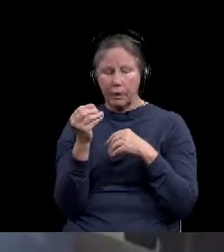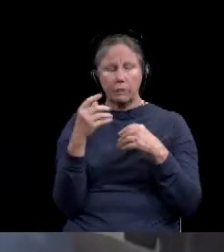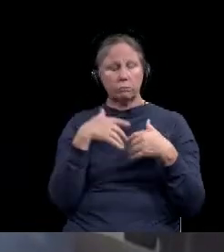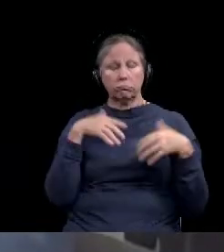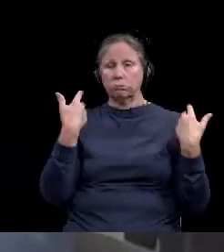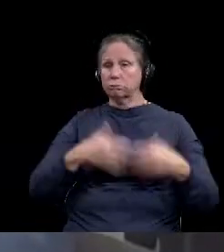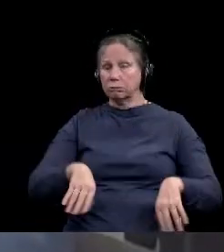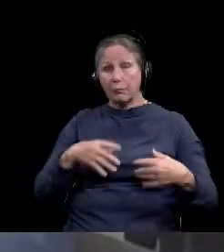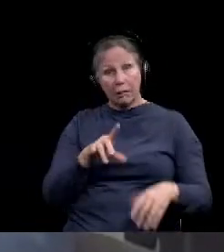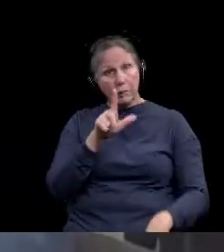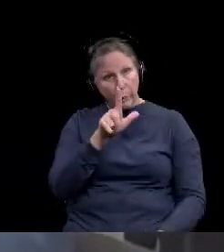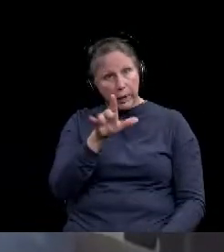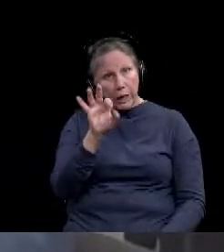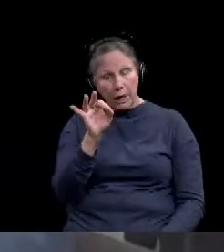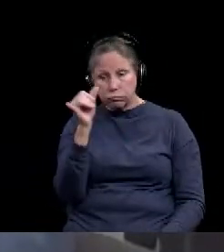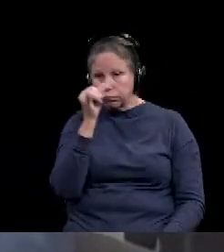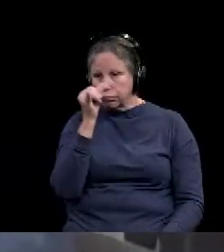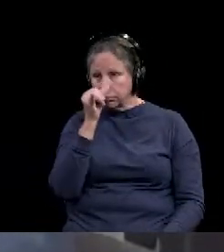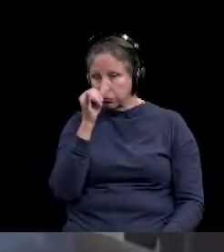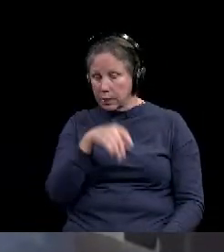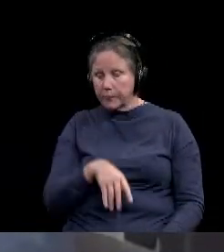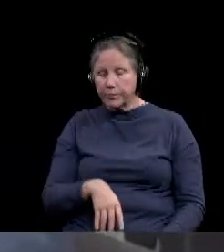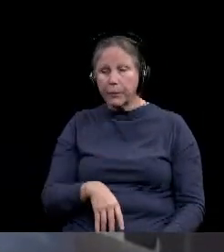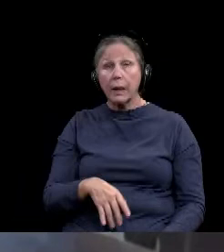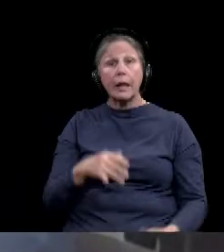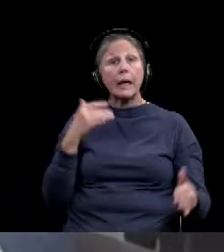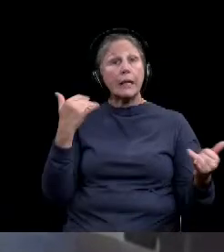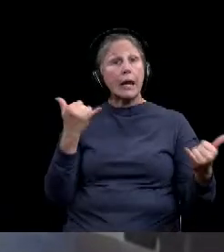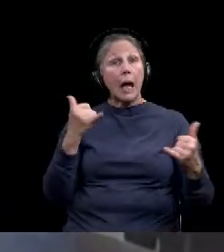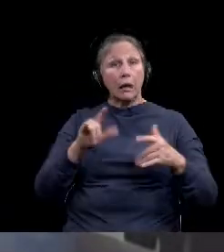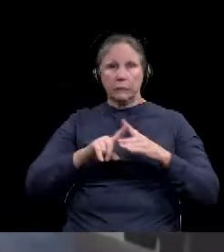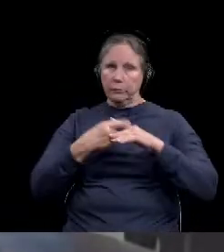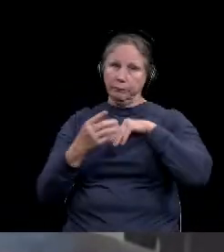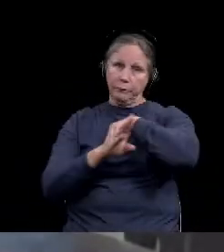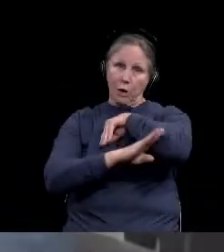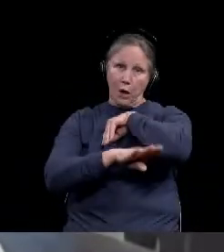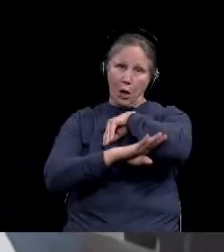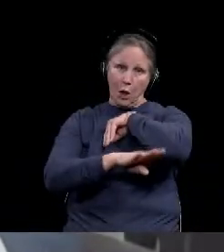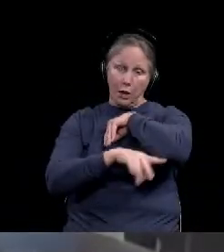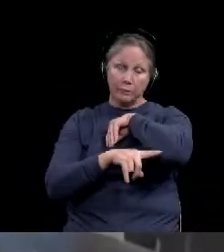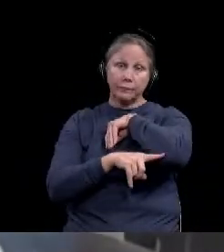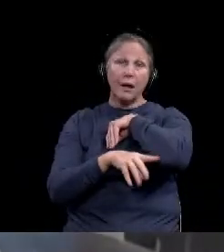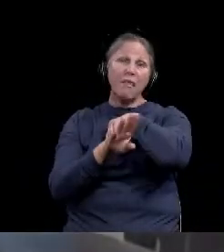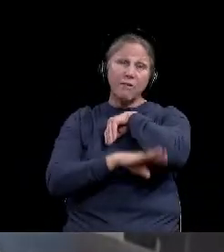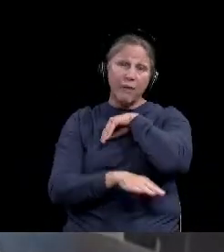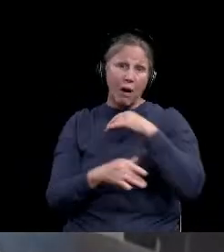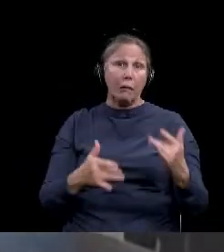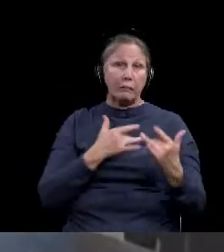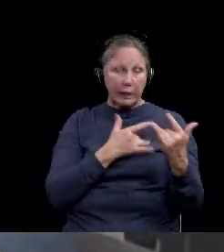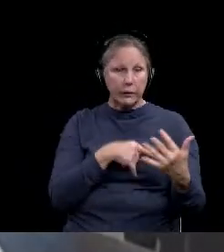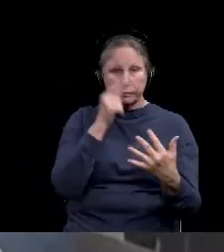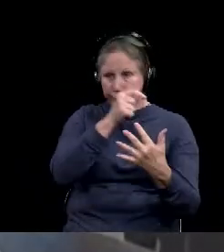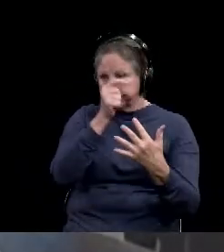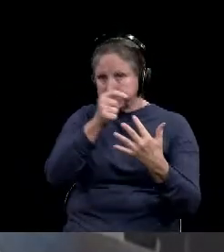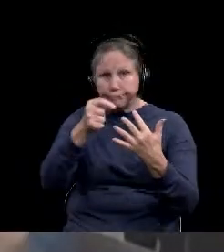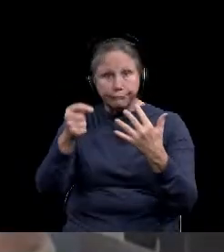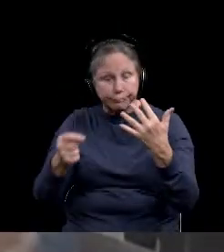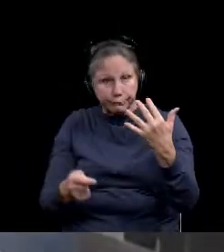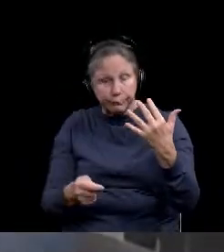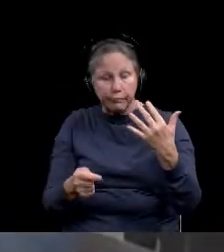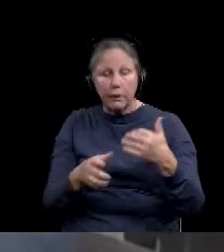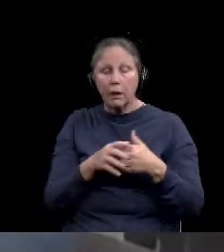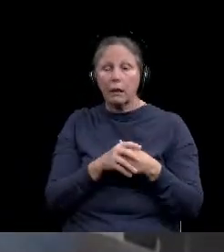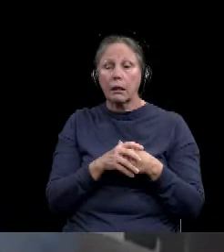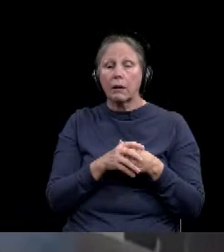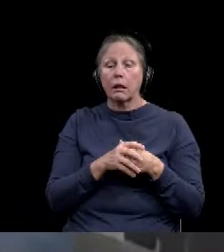believe. You know, we're getting into the fall season. There's a lot of seasonal activities that are starting up that could make things